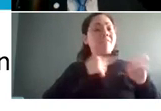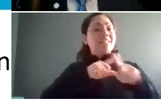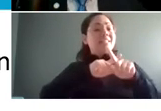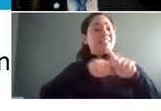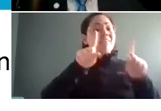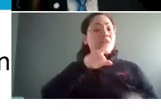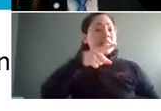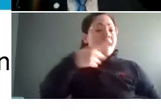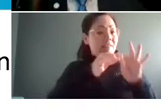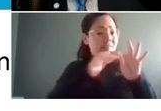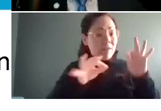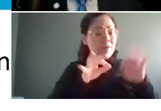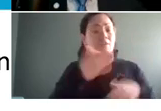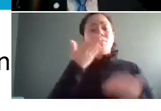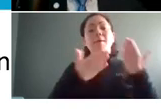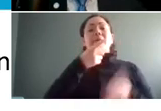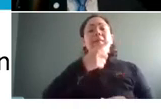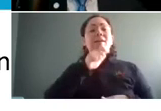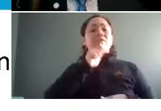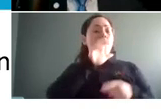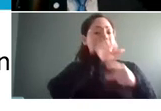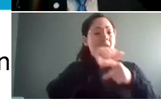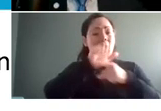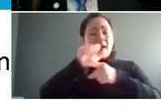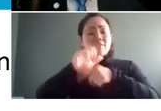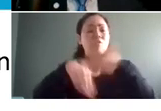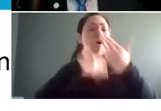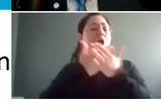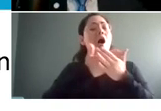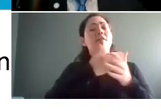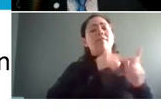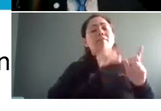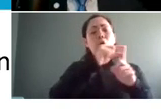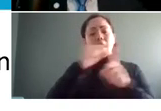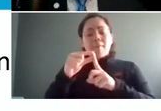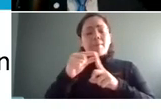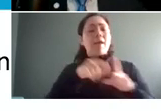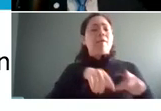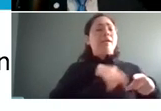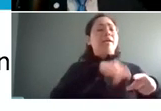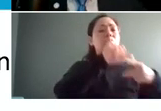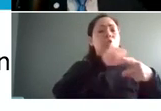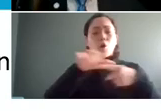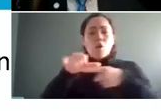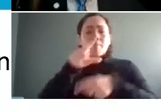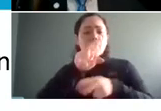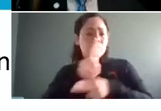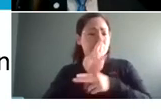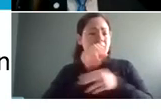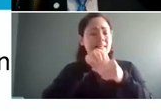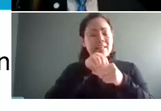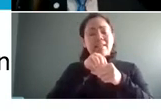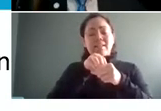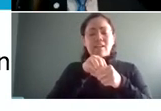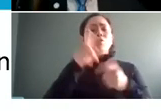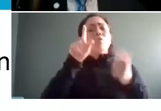where maybe they don't always catch all of the vocabulary and terminology that you're using in english and just make a list